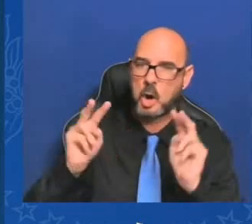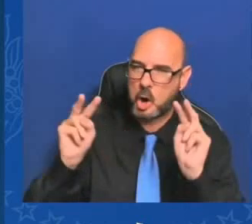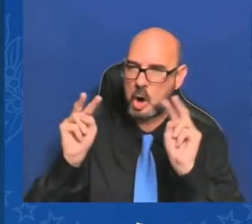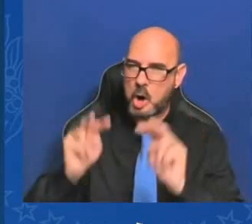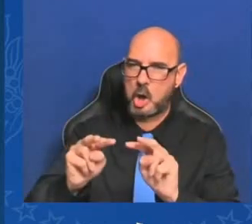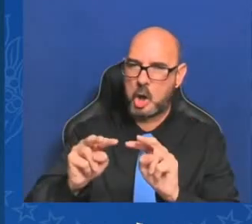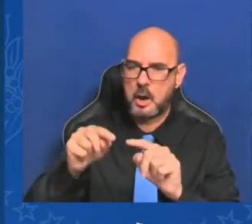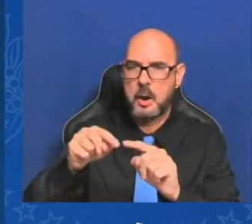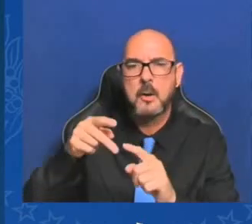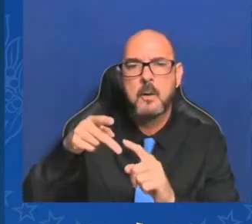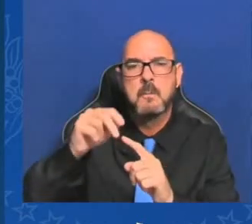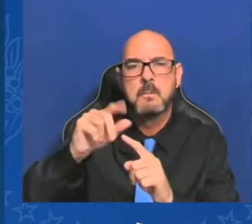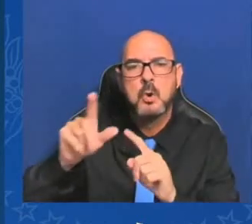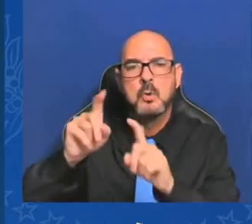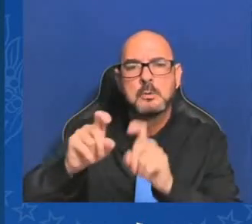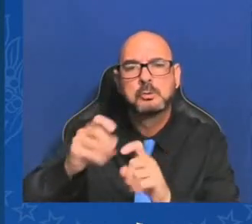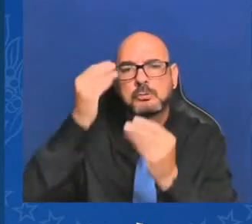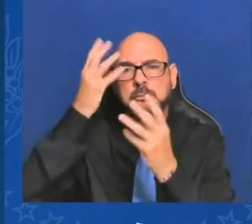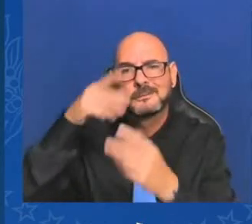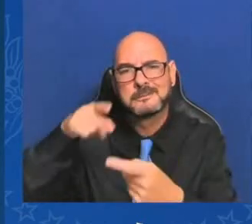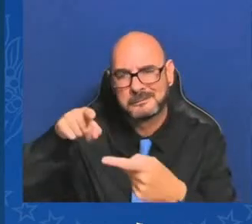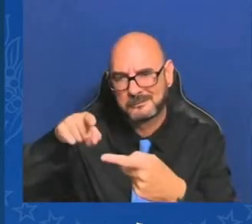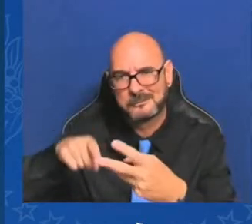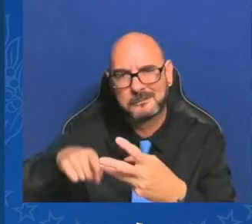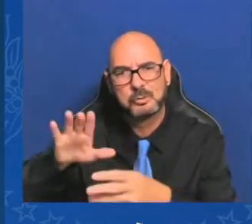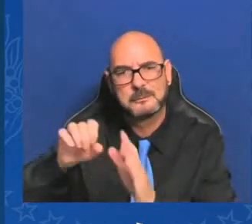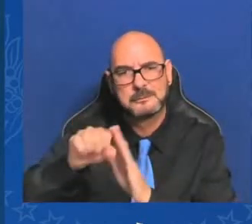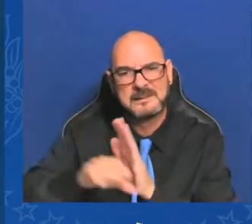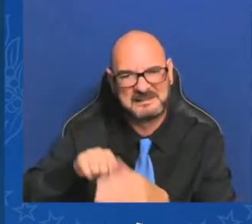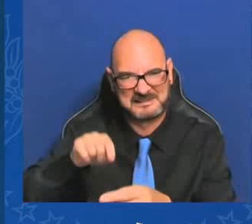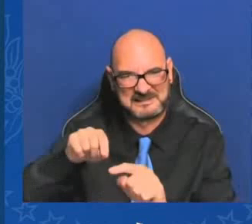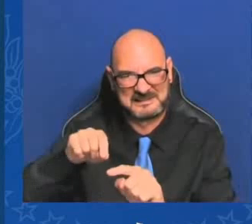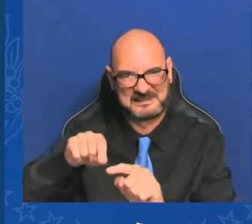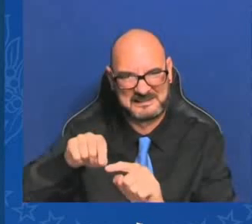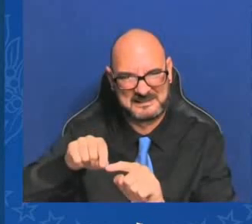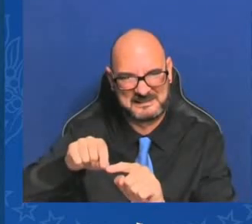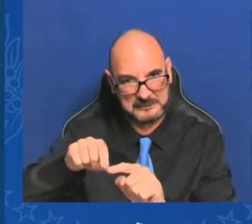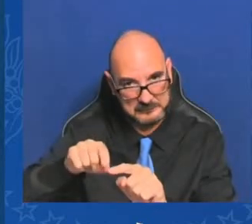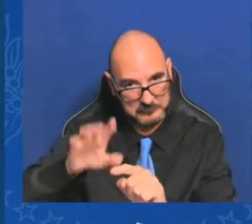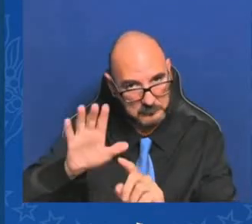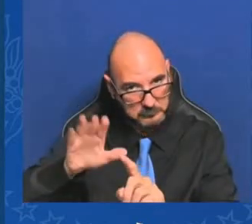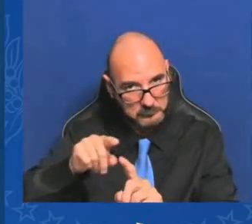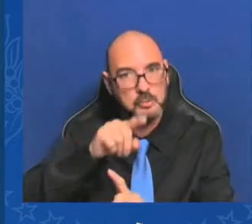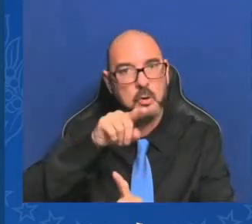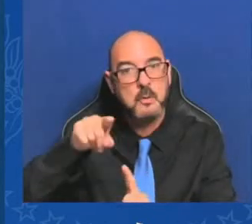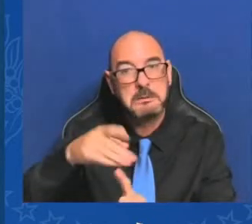I think you'd all acknowledge and you're all experts. I'm not being solicitous about the president. You're experts on this stuff.